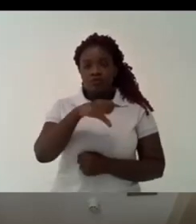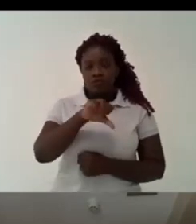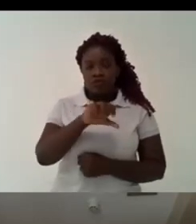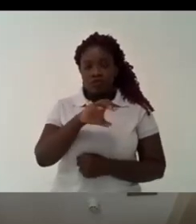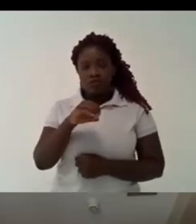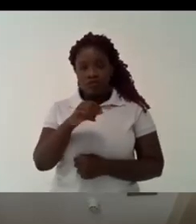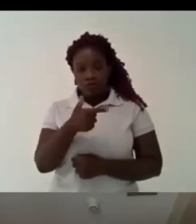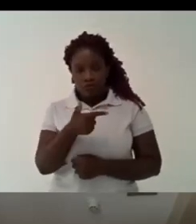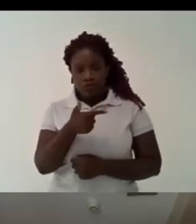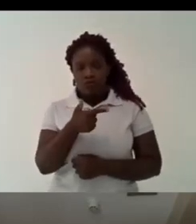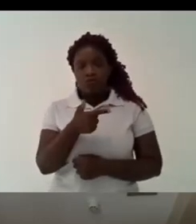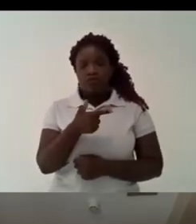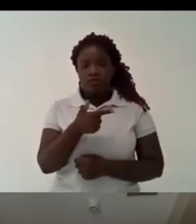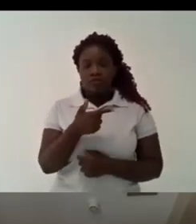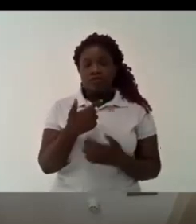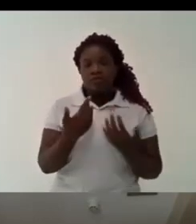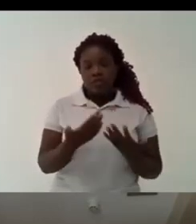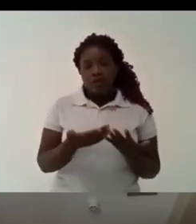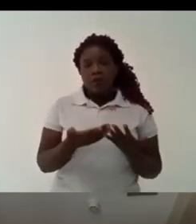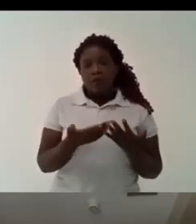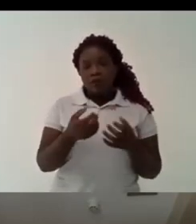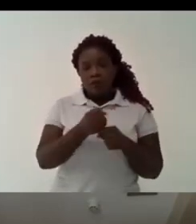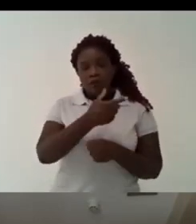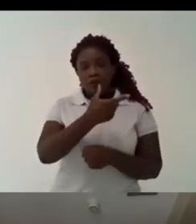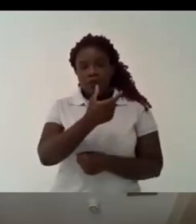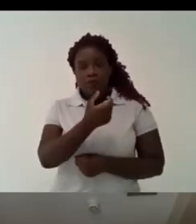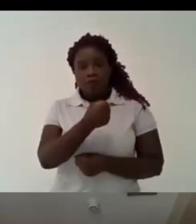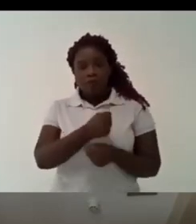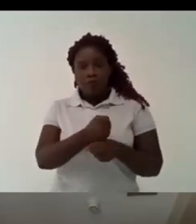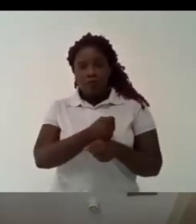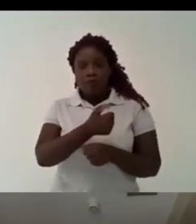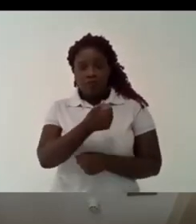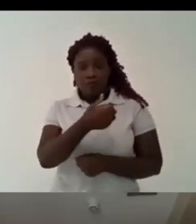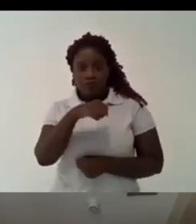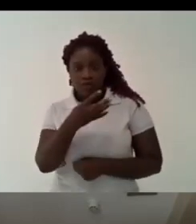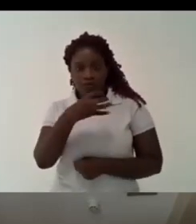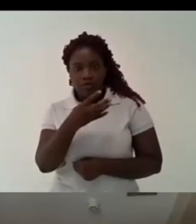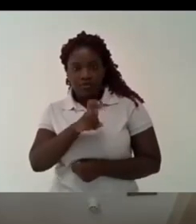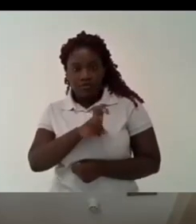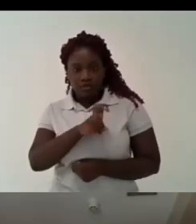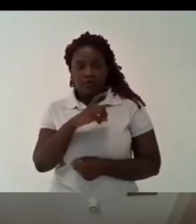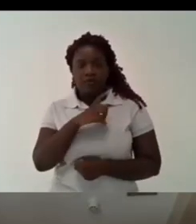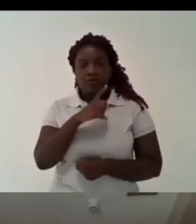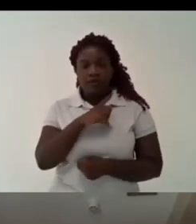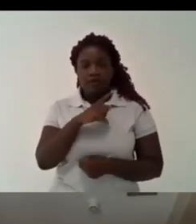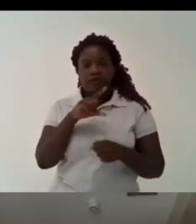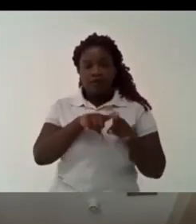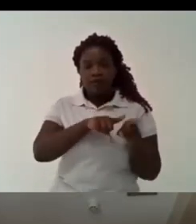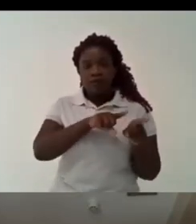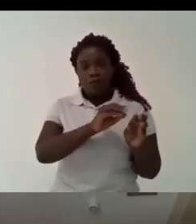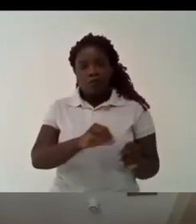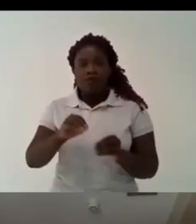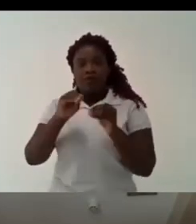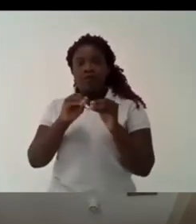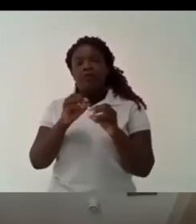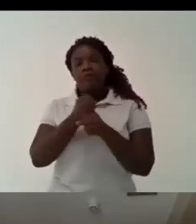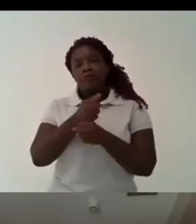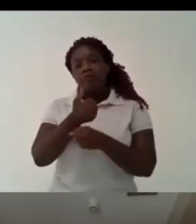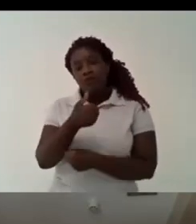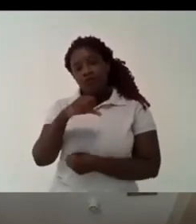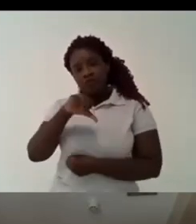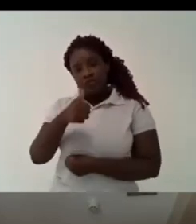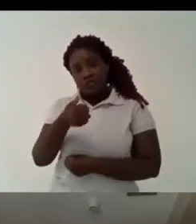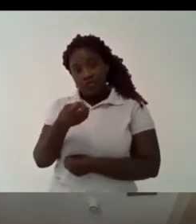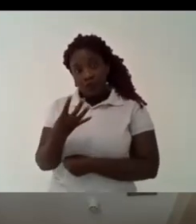so when we look at uh the different interruptions uh you know from the the